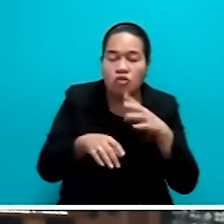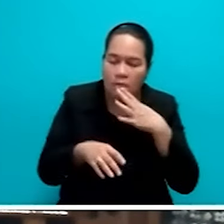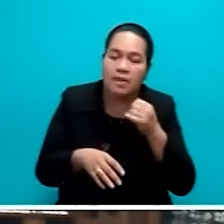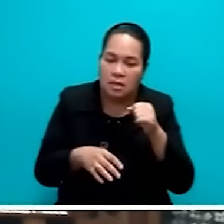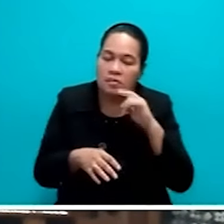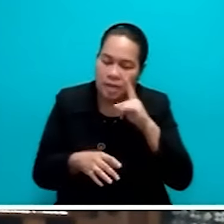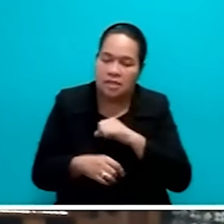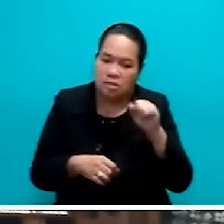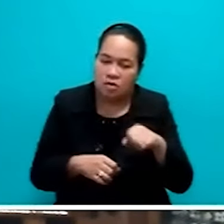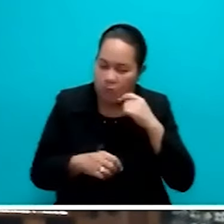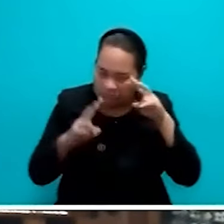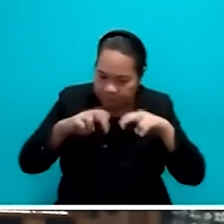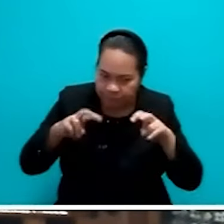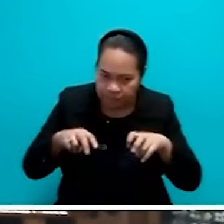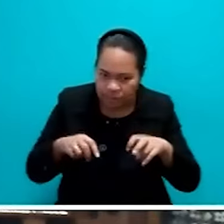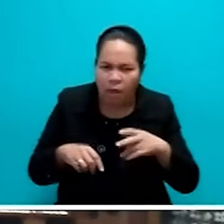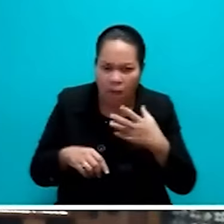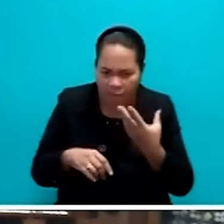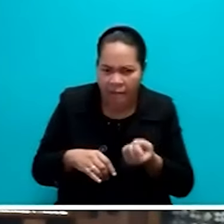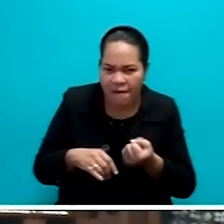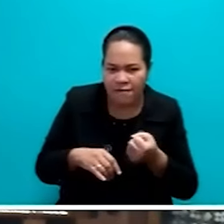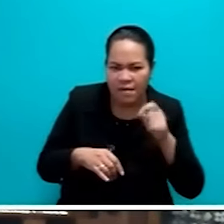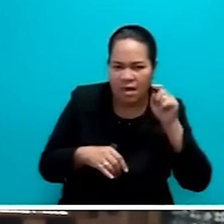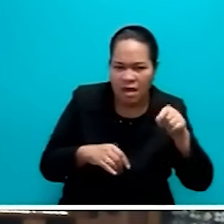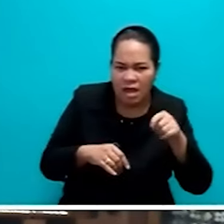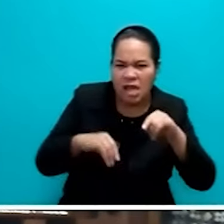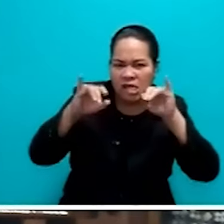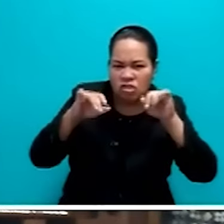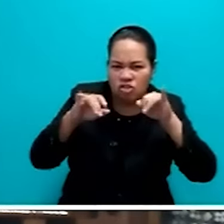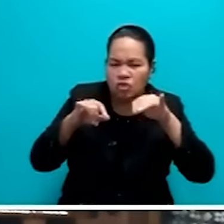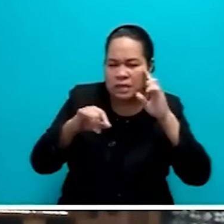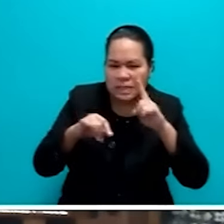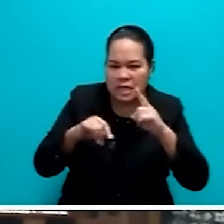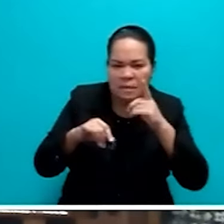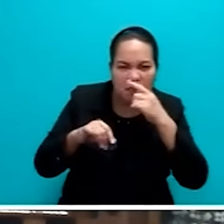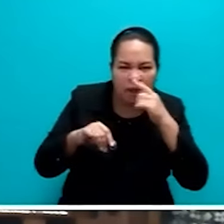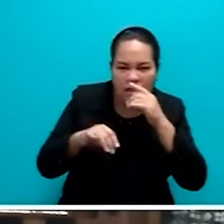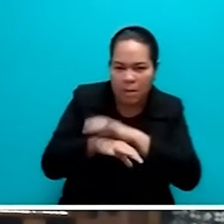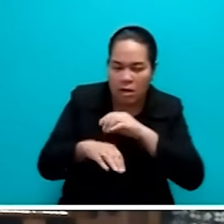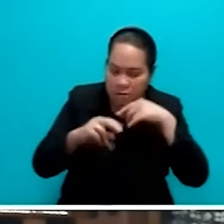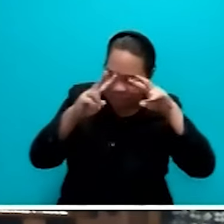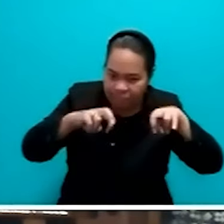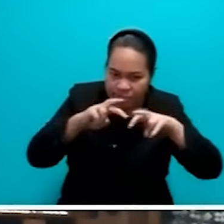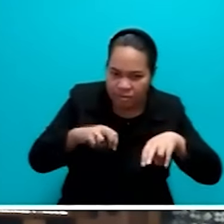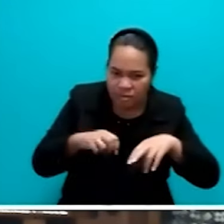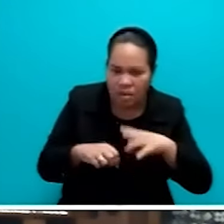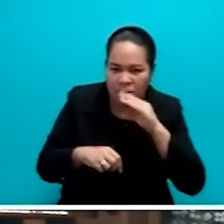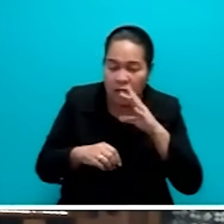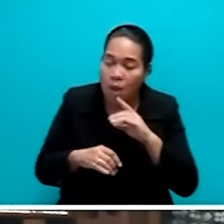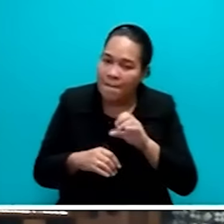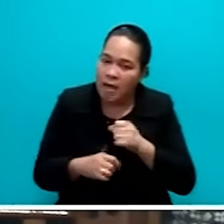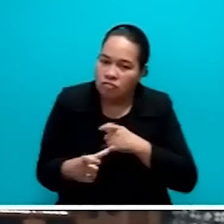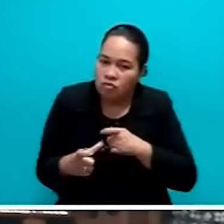authorities and a number of cases also ongoing. As individuals, we must all exercise restraint